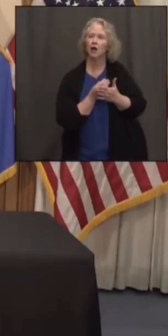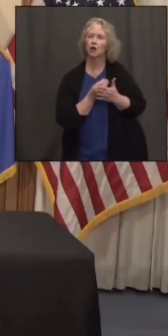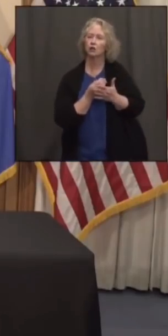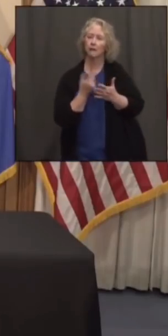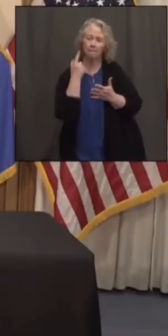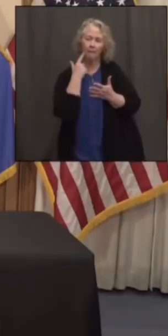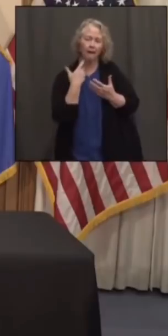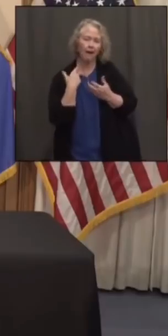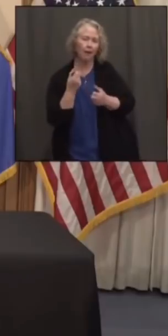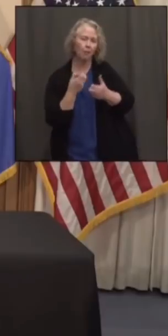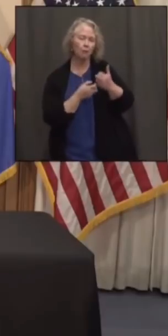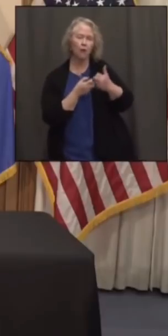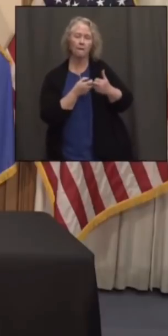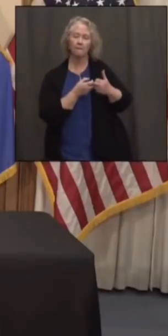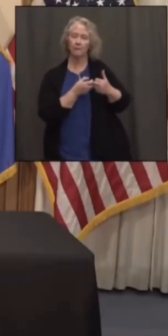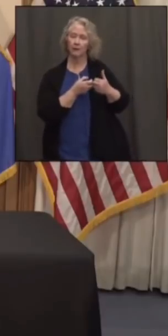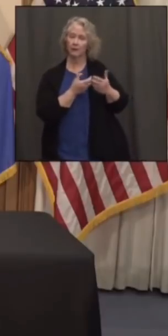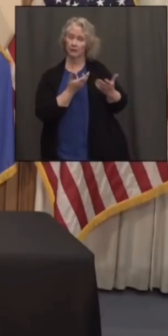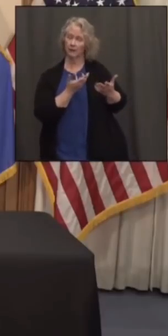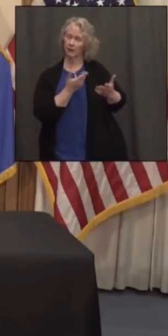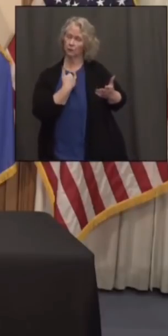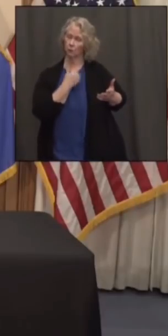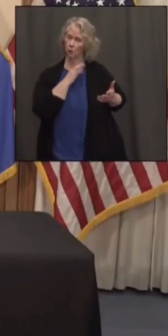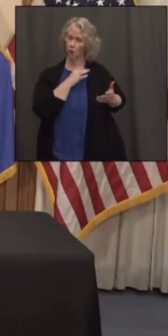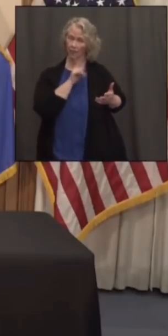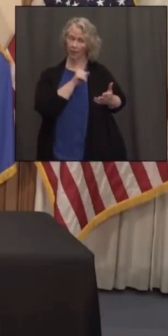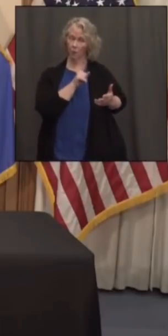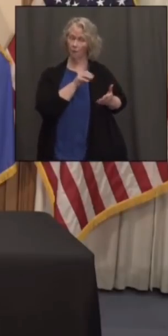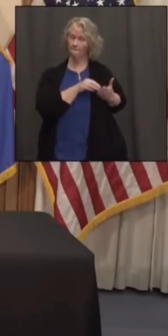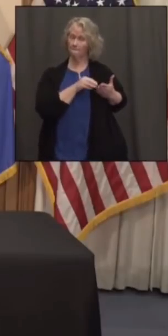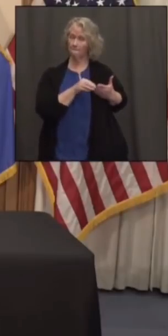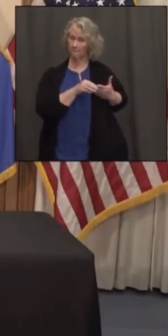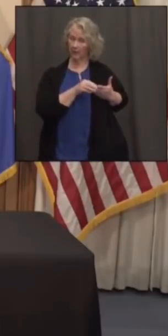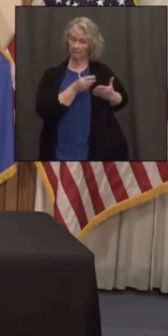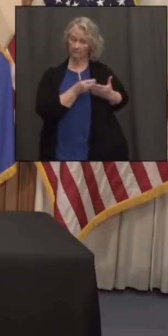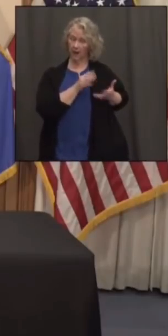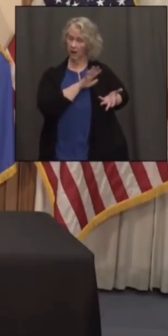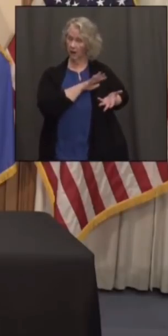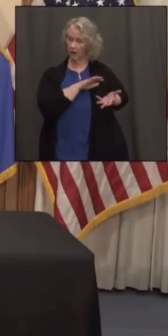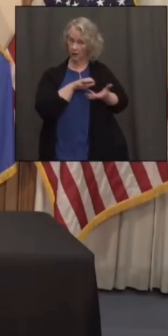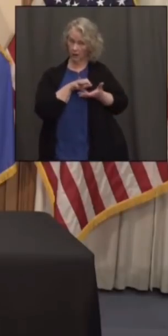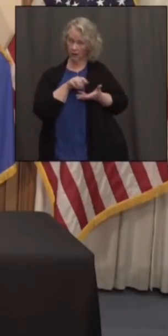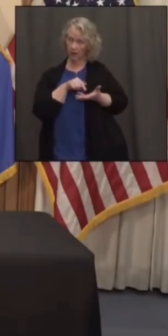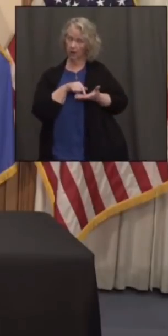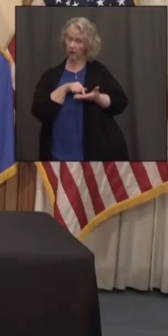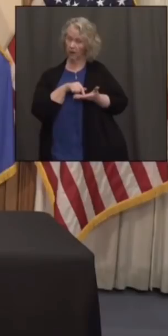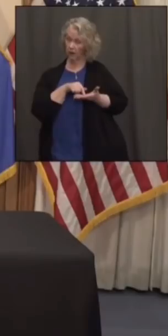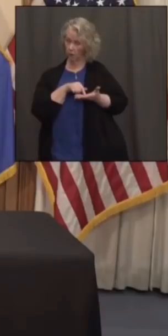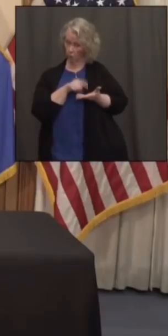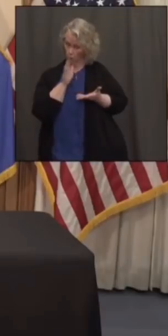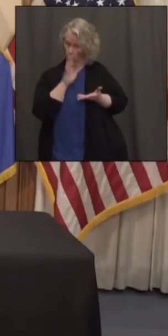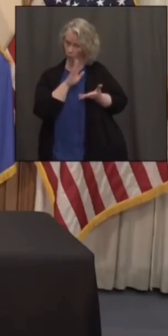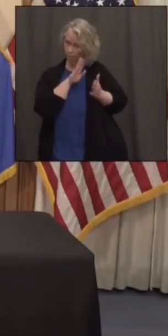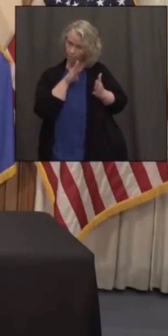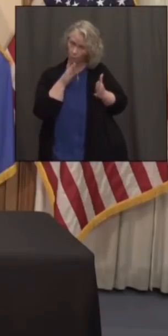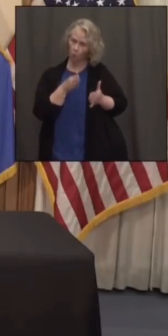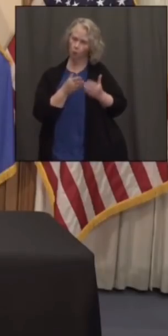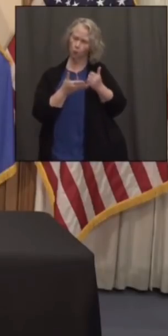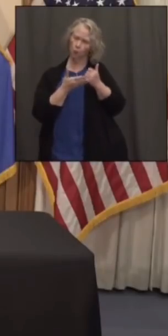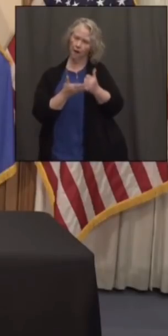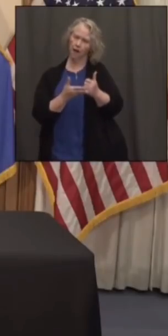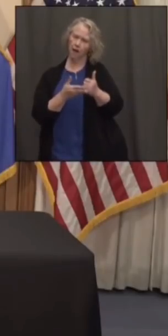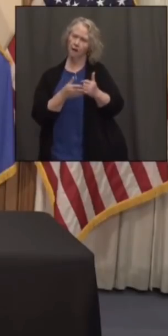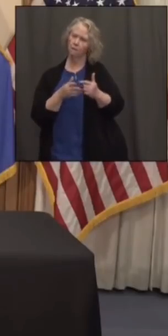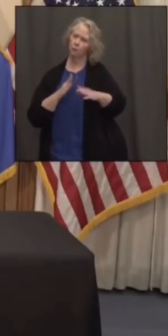last year? And is part of the $1 million that you previously mentioned in this press conference going towards anything that might